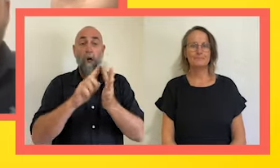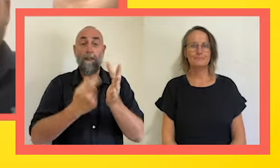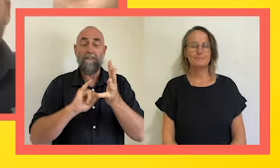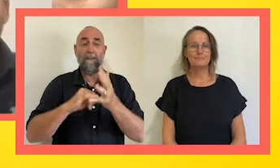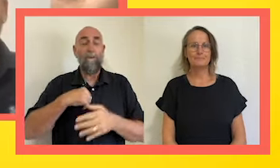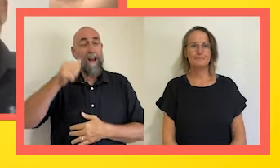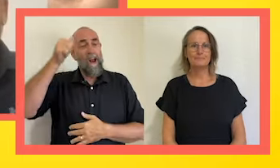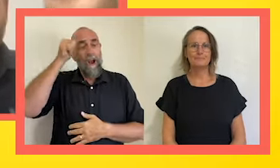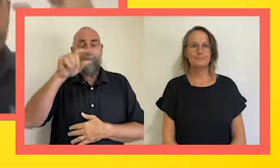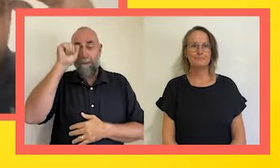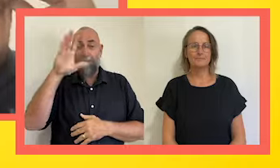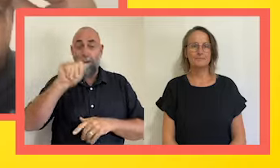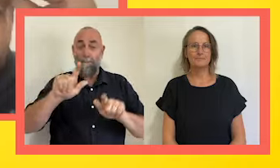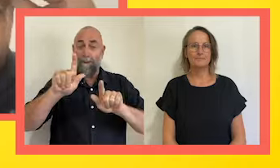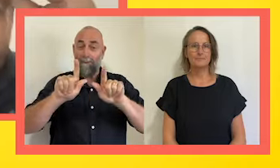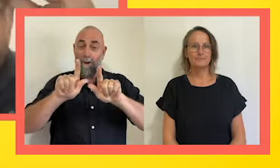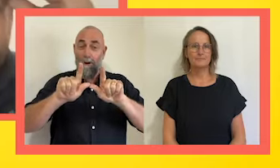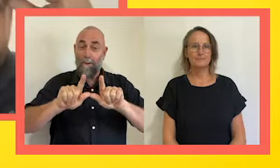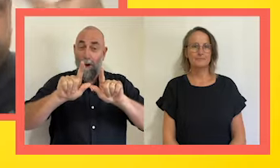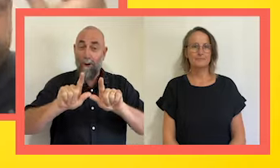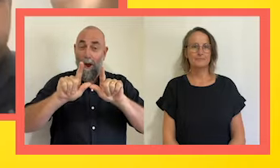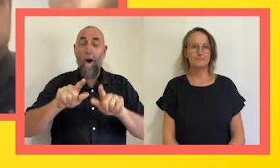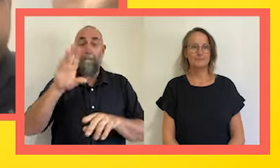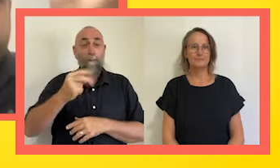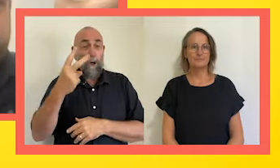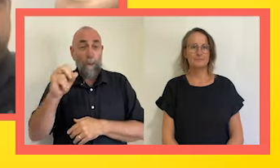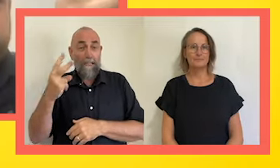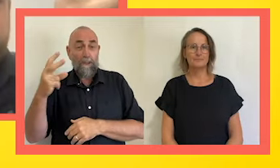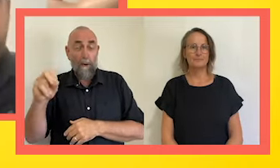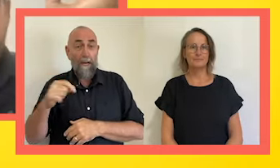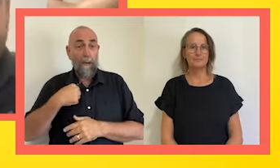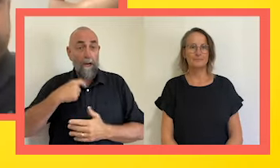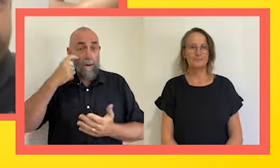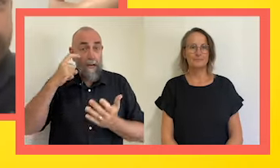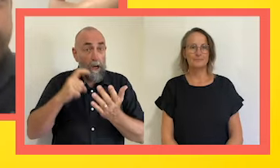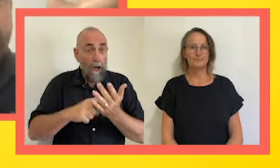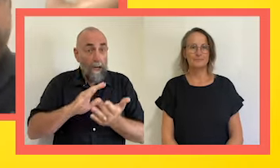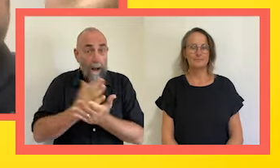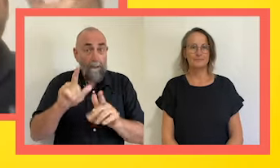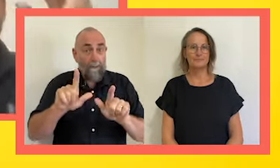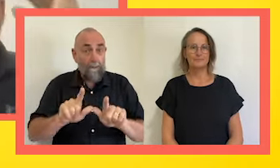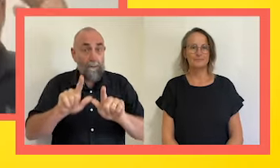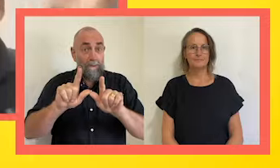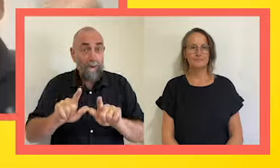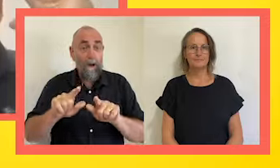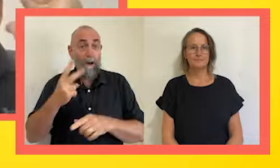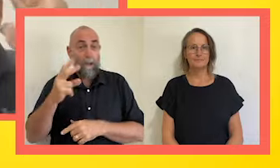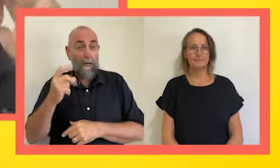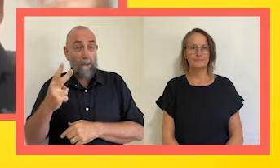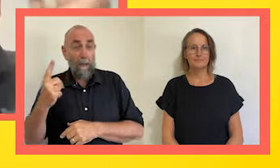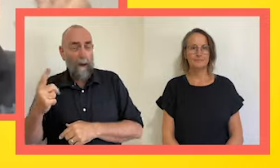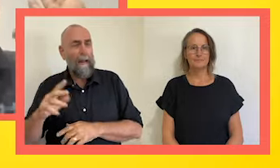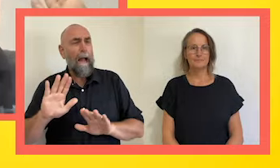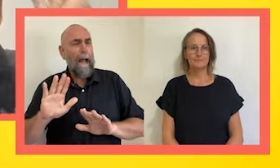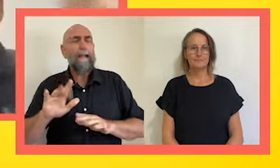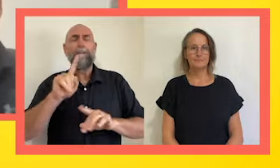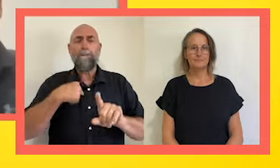in Tokyo in 2020. Are we still calling it 2020? Or can we actually acknowledge that it was Tokyo 2021 yet? But I